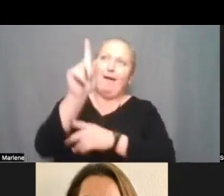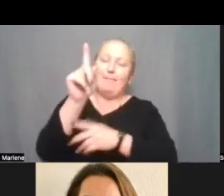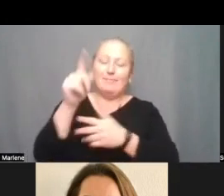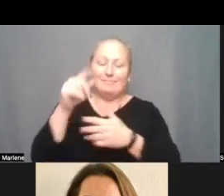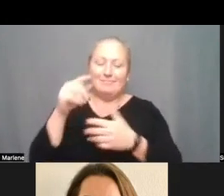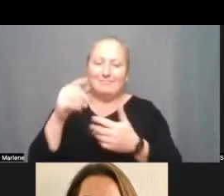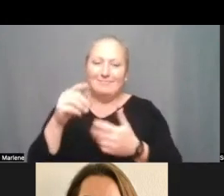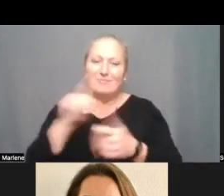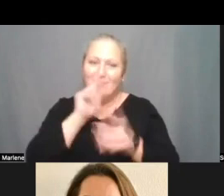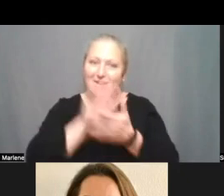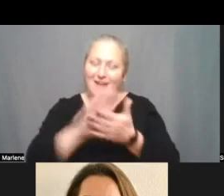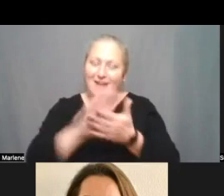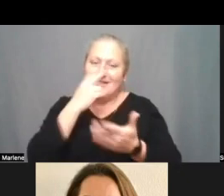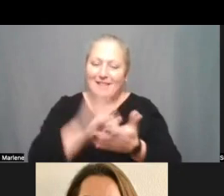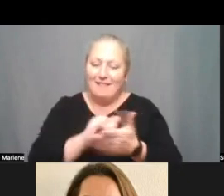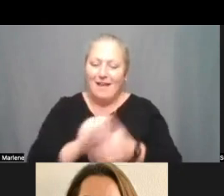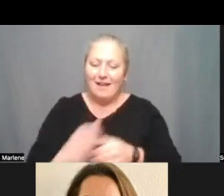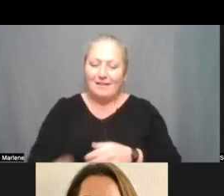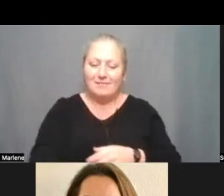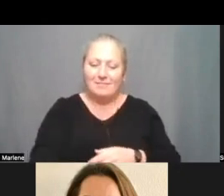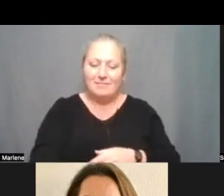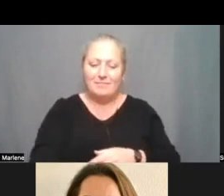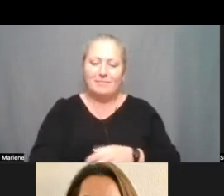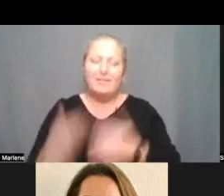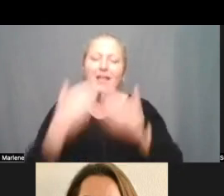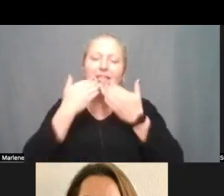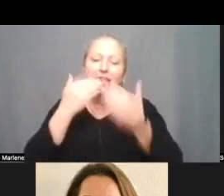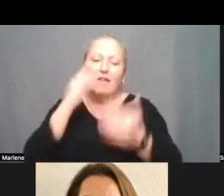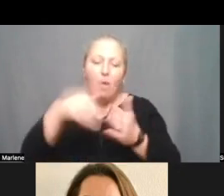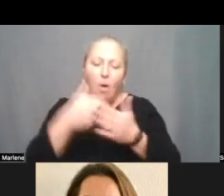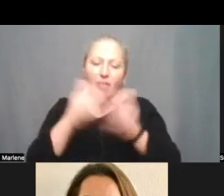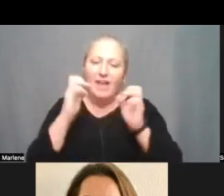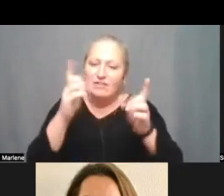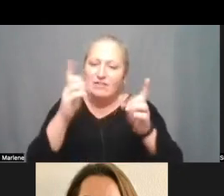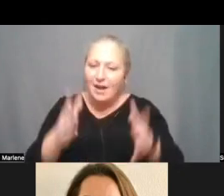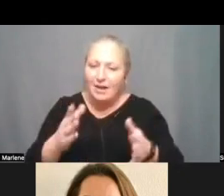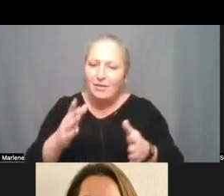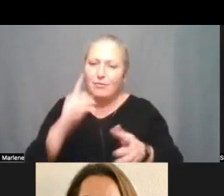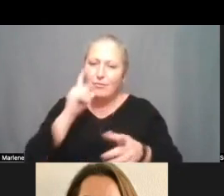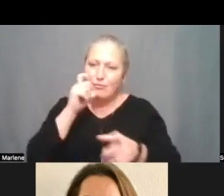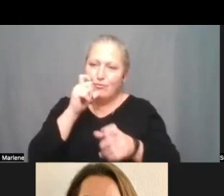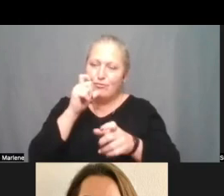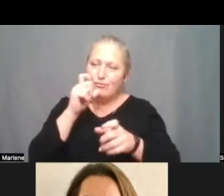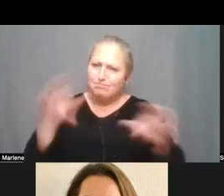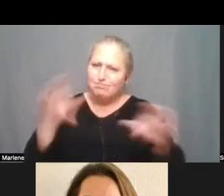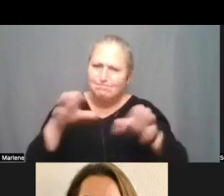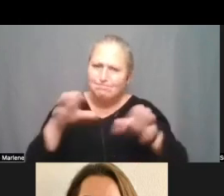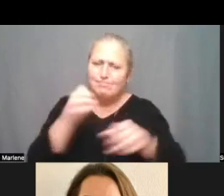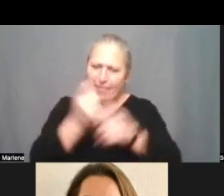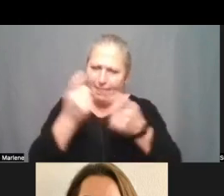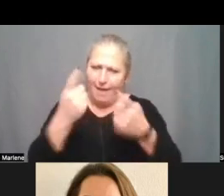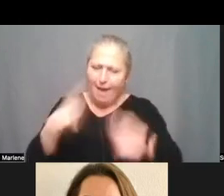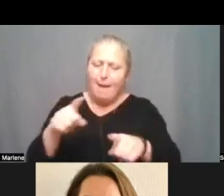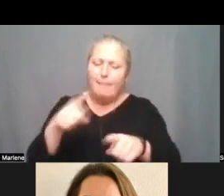it's really nice to see that um and thank you to all of our educators out there making that happen because you know we